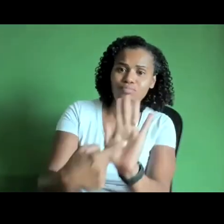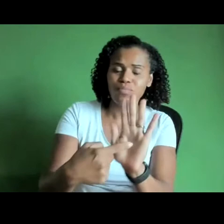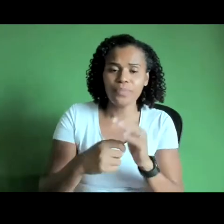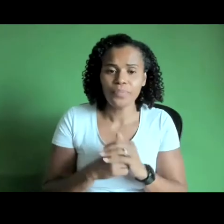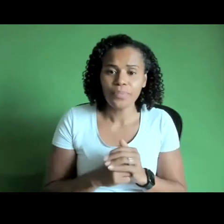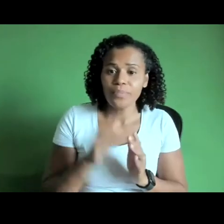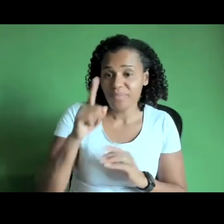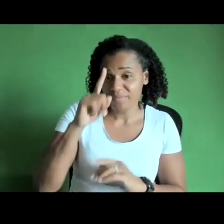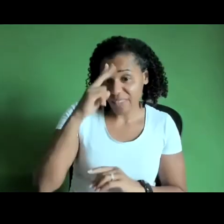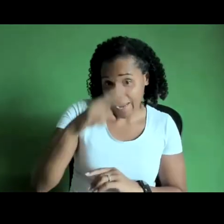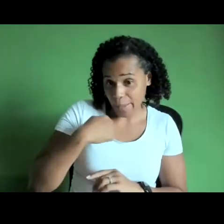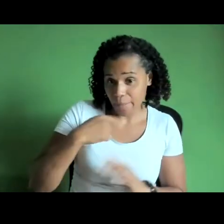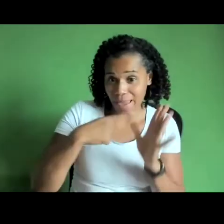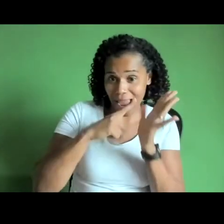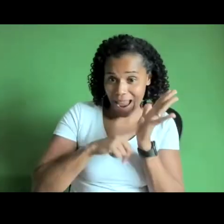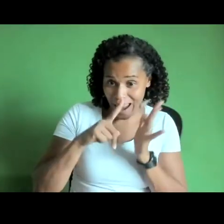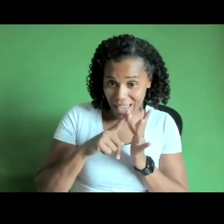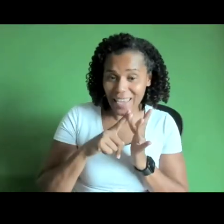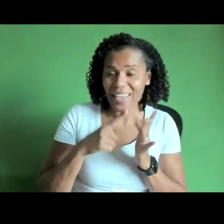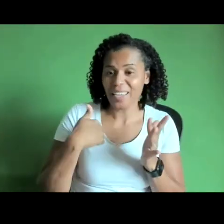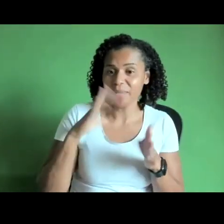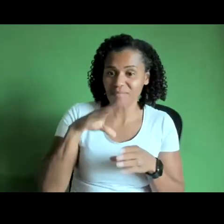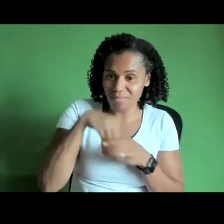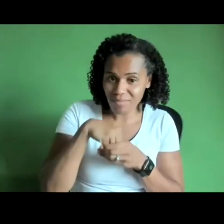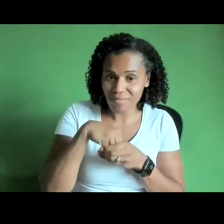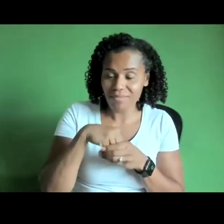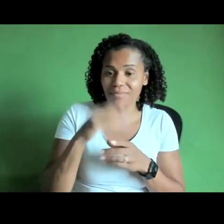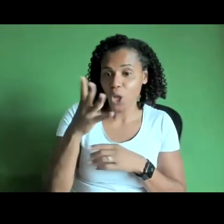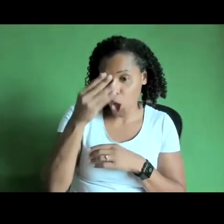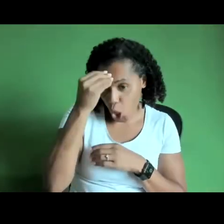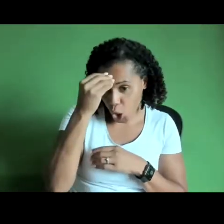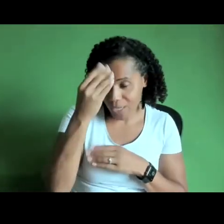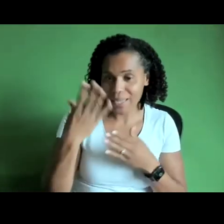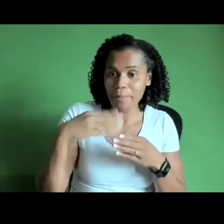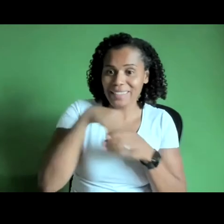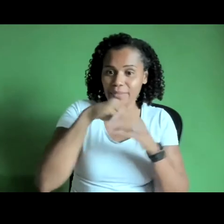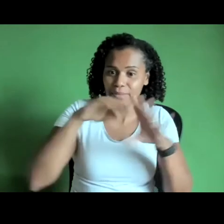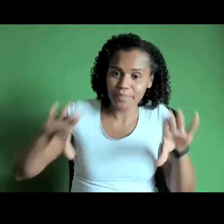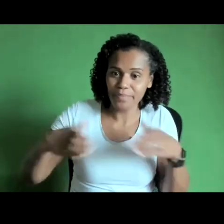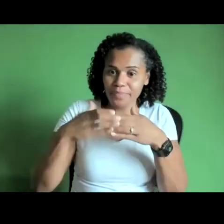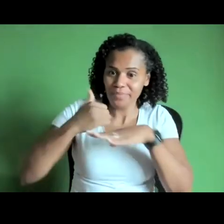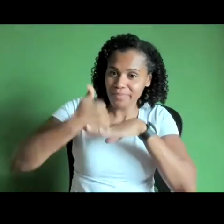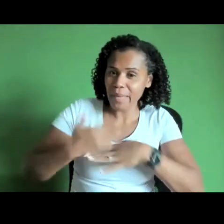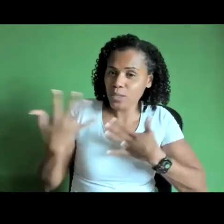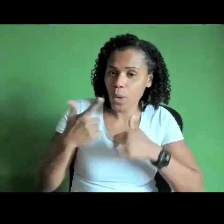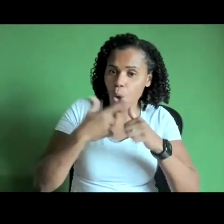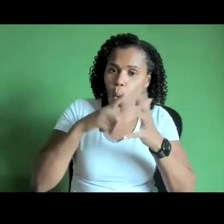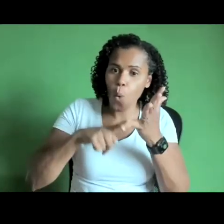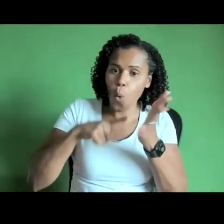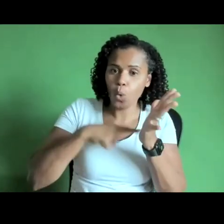my name's ali i'm also part of the the learning and participation uh team at autograph um